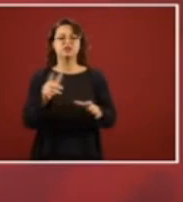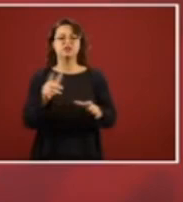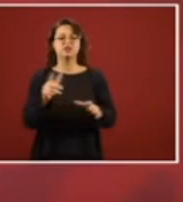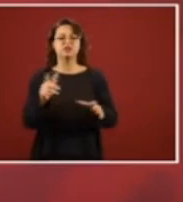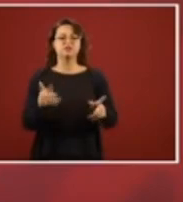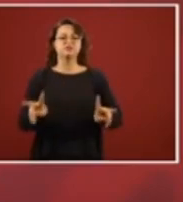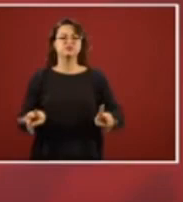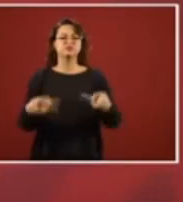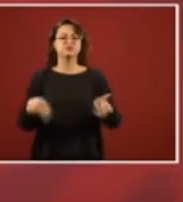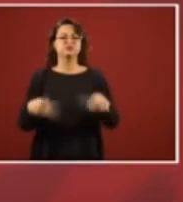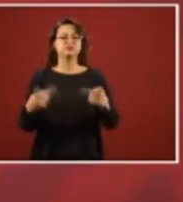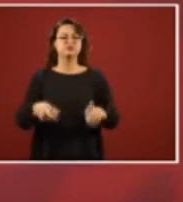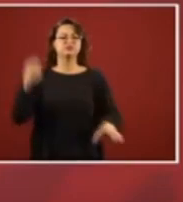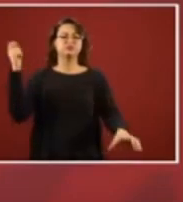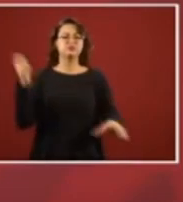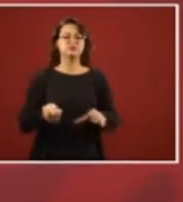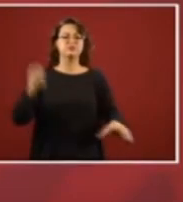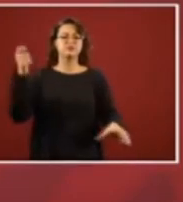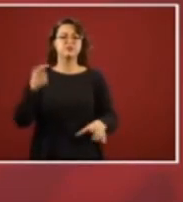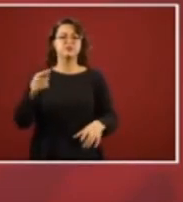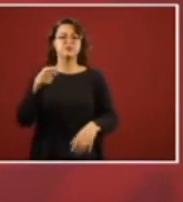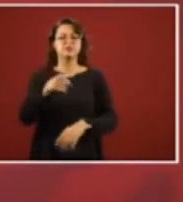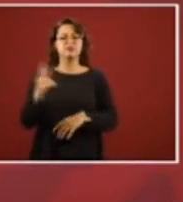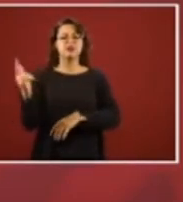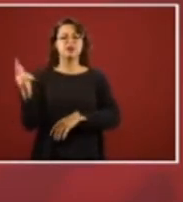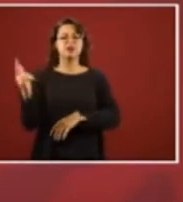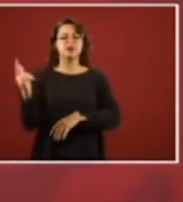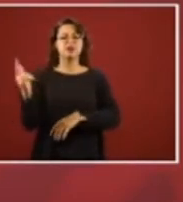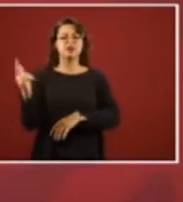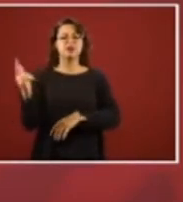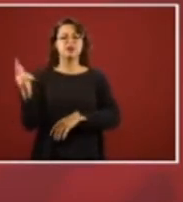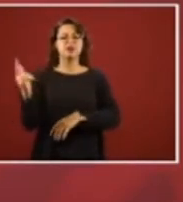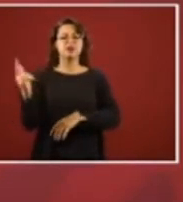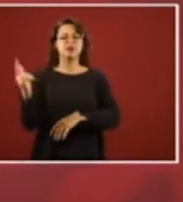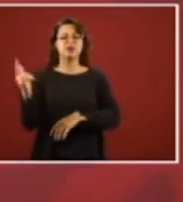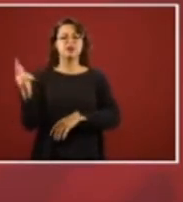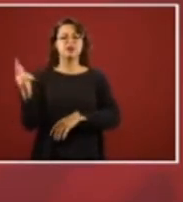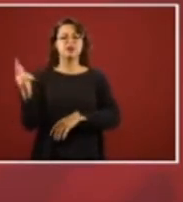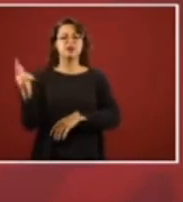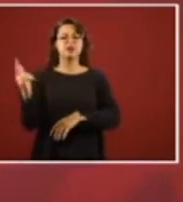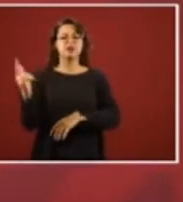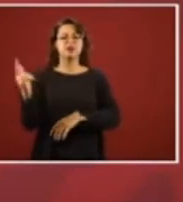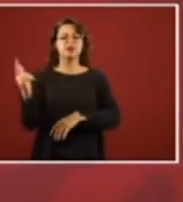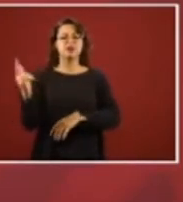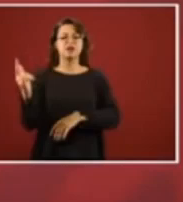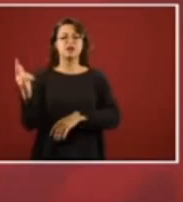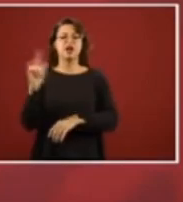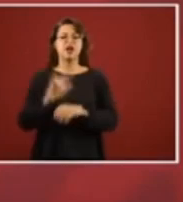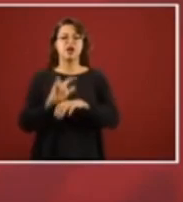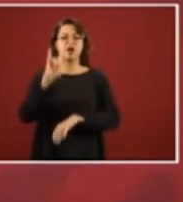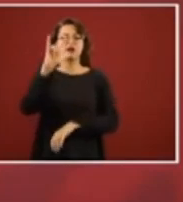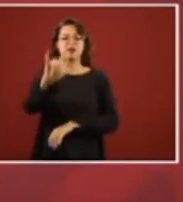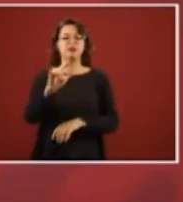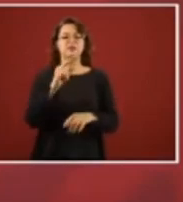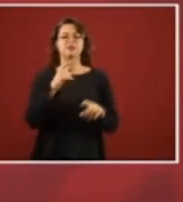for the sale of airplanes